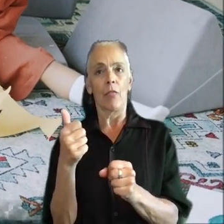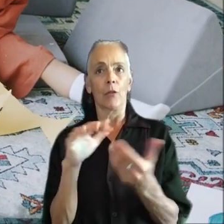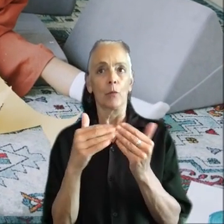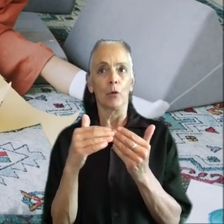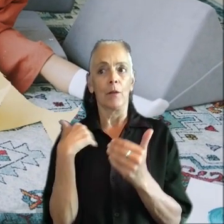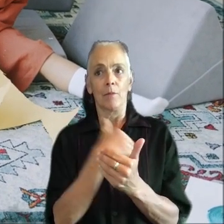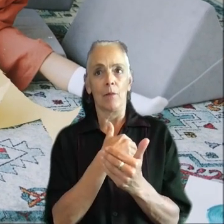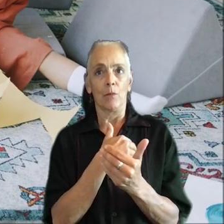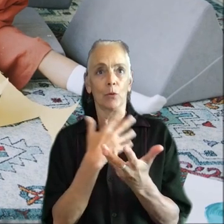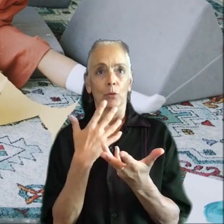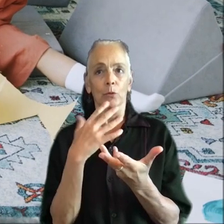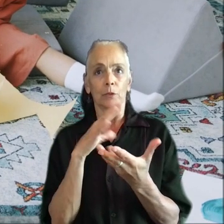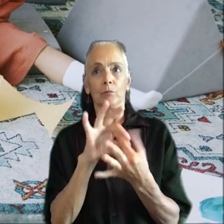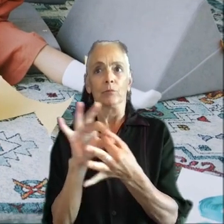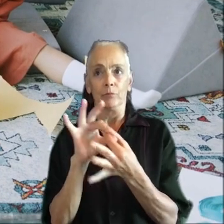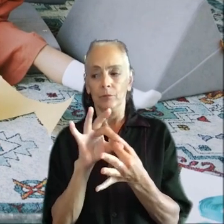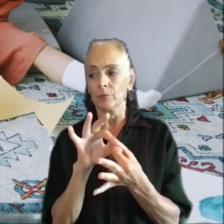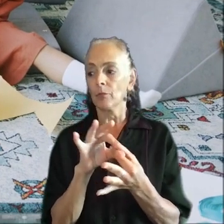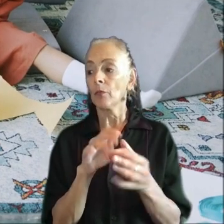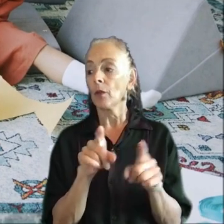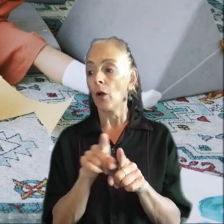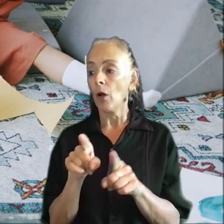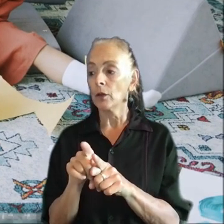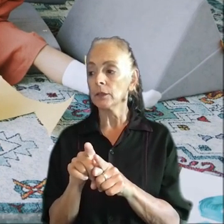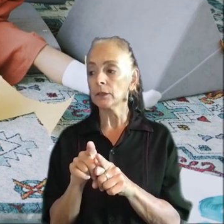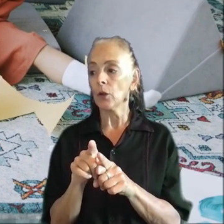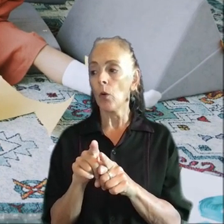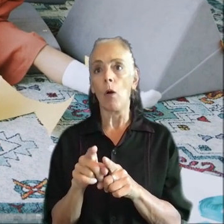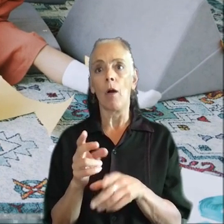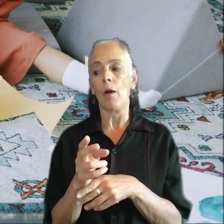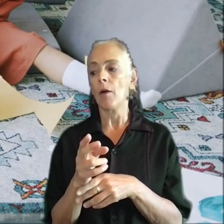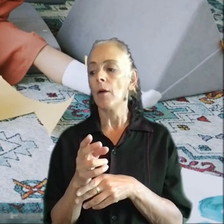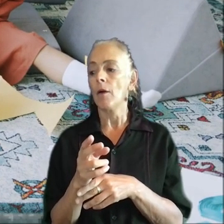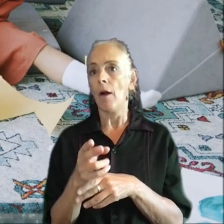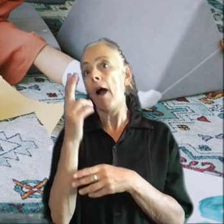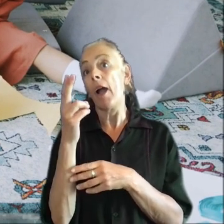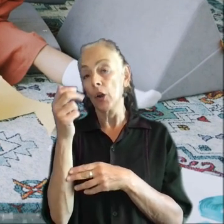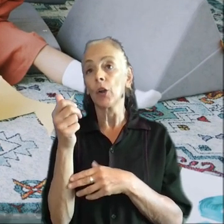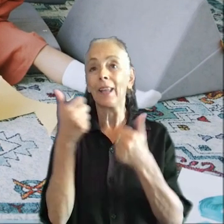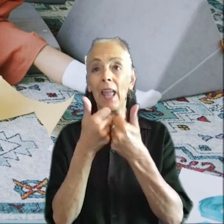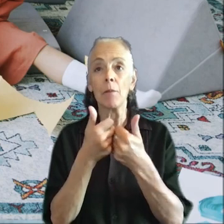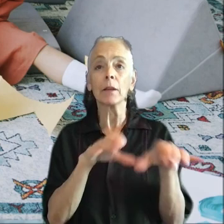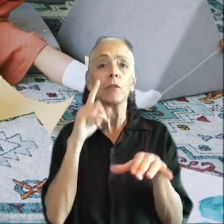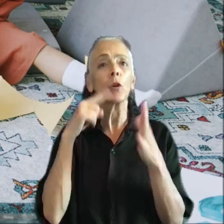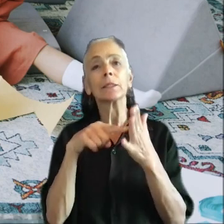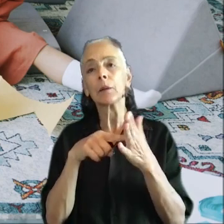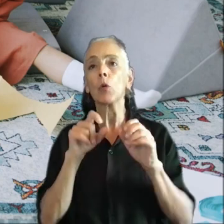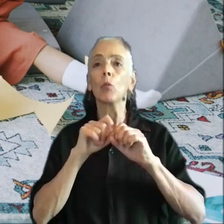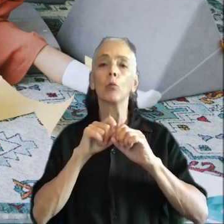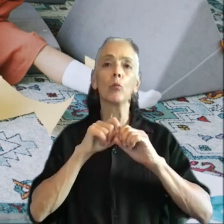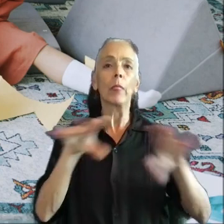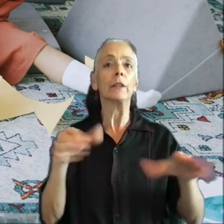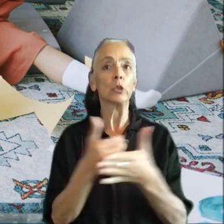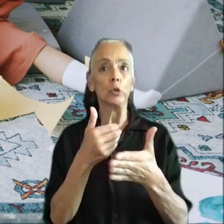creation. And furthermore, in periods of high game activity, usually after the release of a new content, we